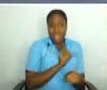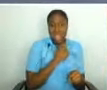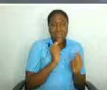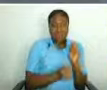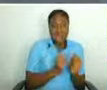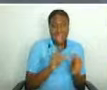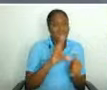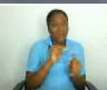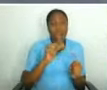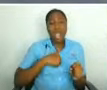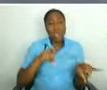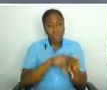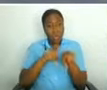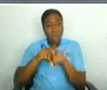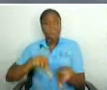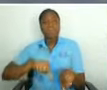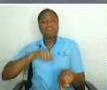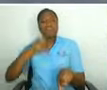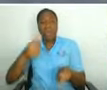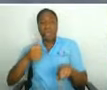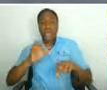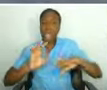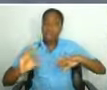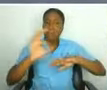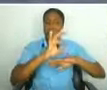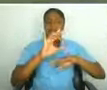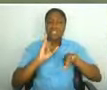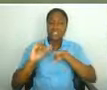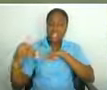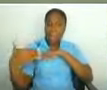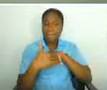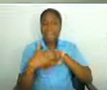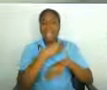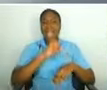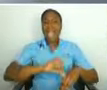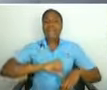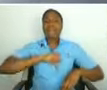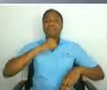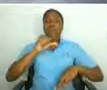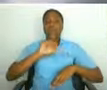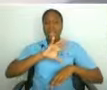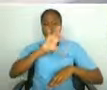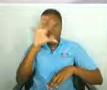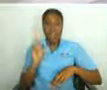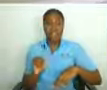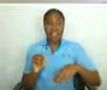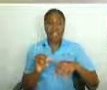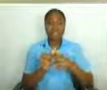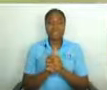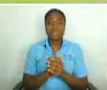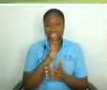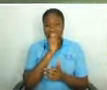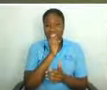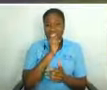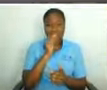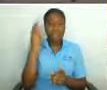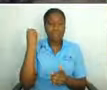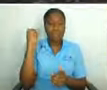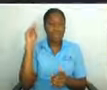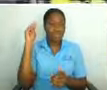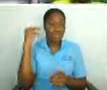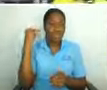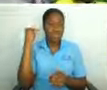Caribbean, Jamaican, but proud African. You see me as a man,